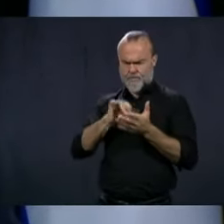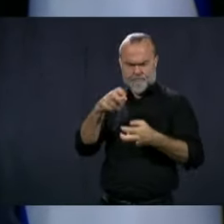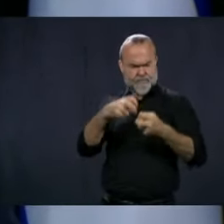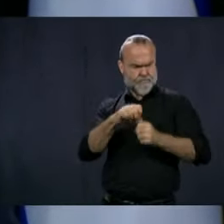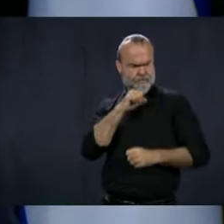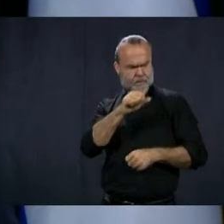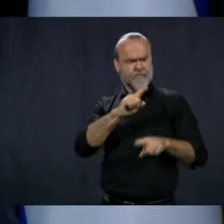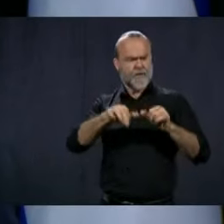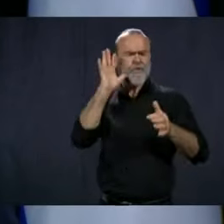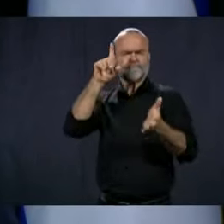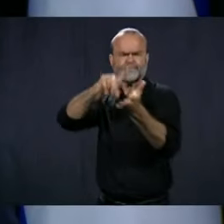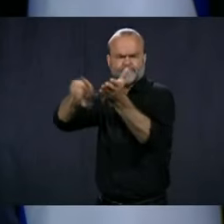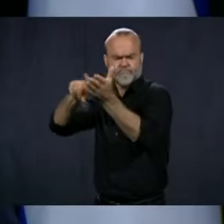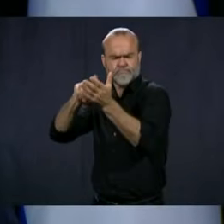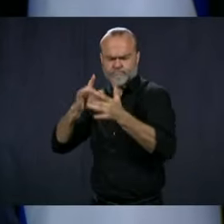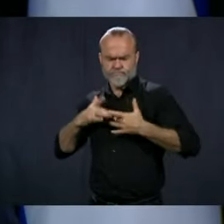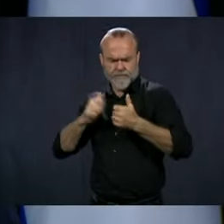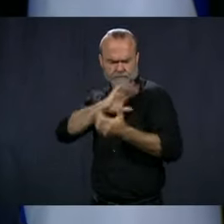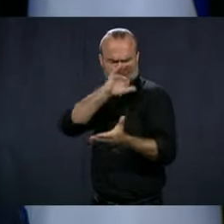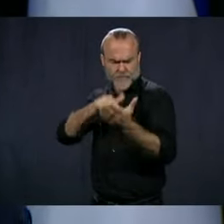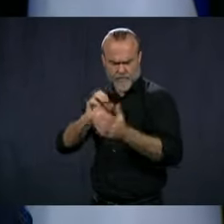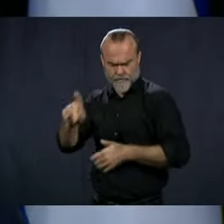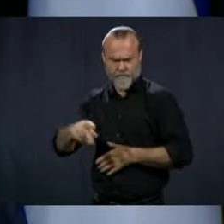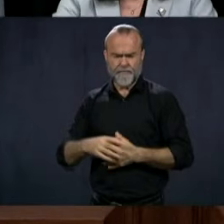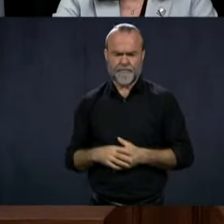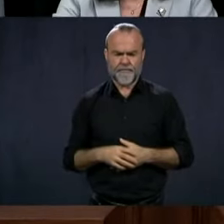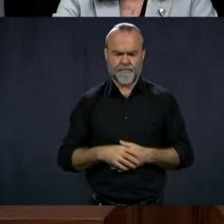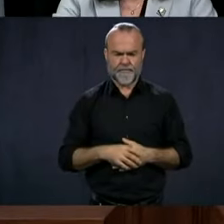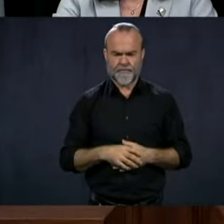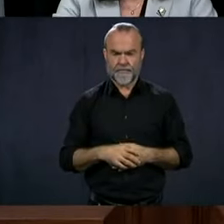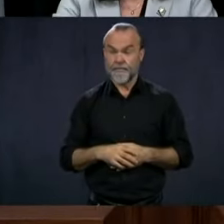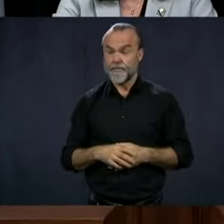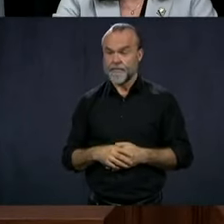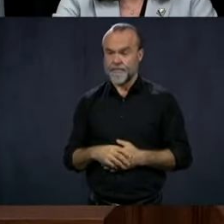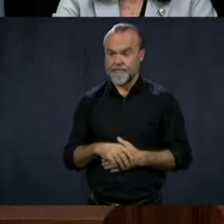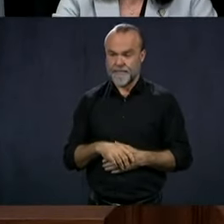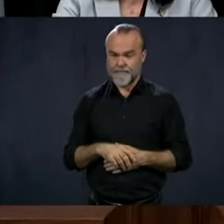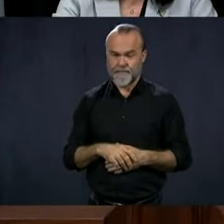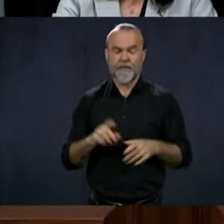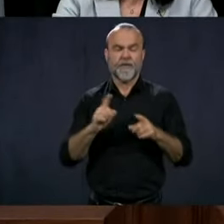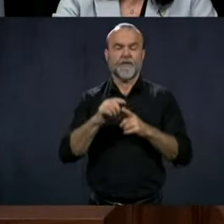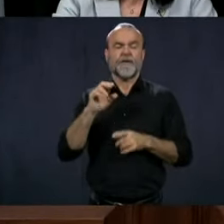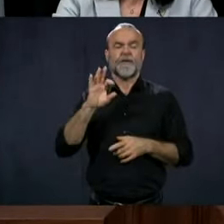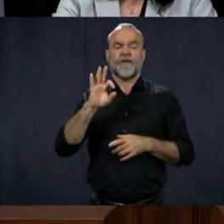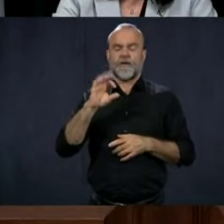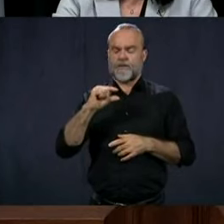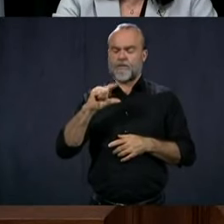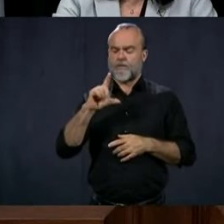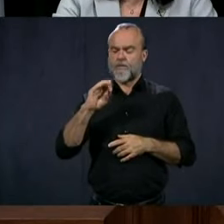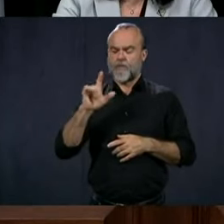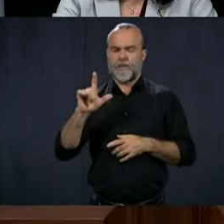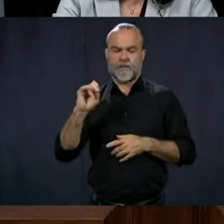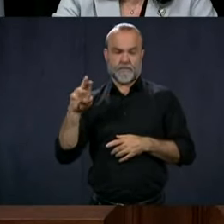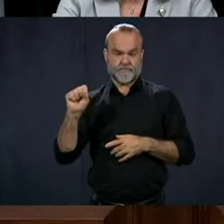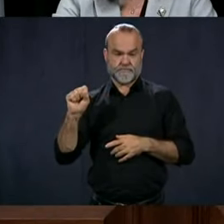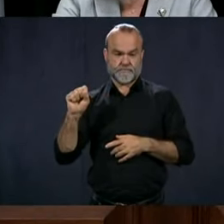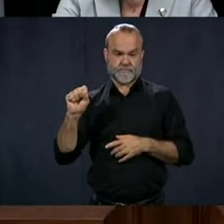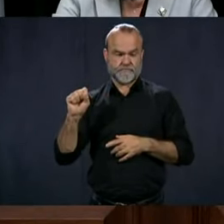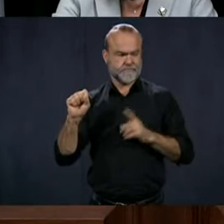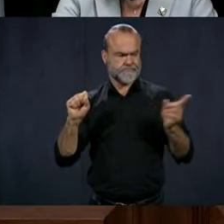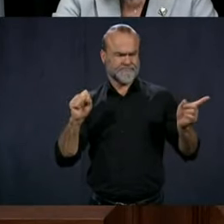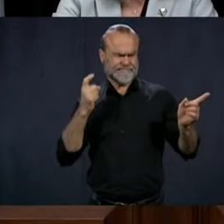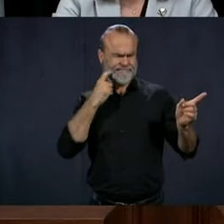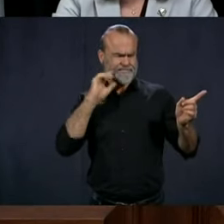with Dr. Milain Derouin in Montreal. The question is from Raquel Fletcher, Global News. Ontario has